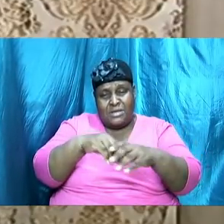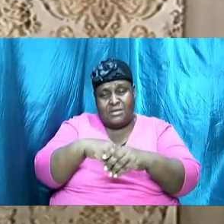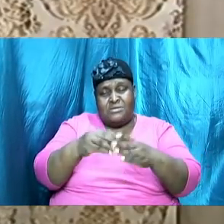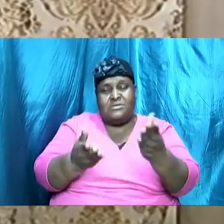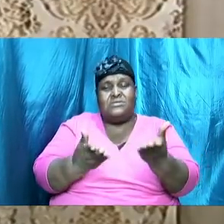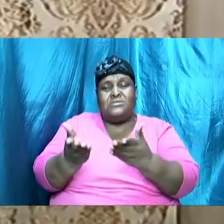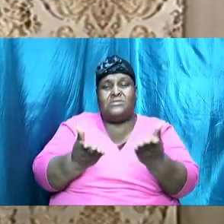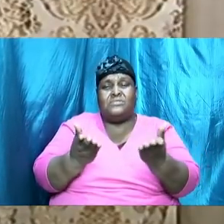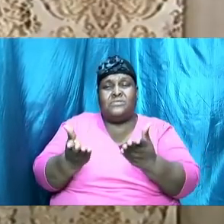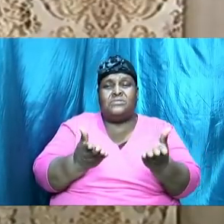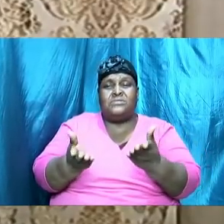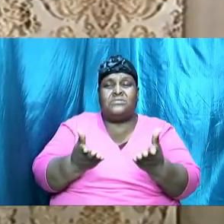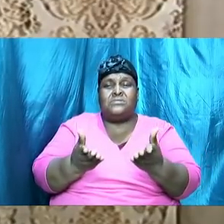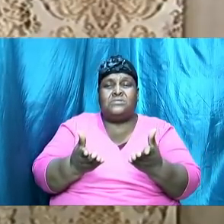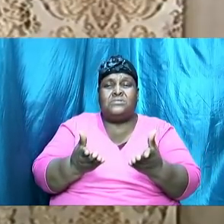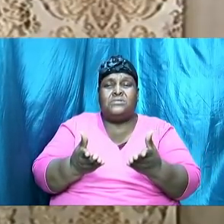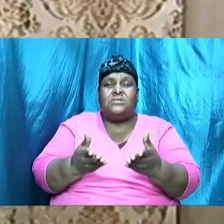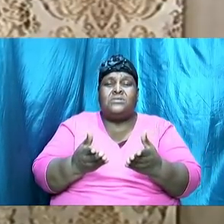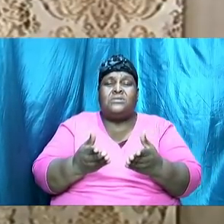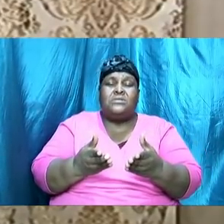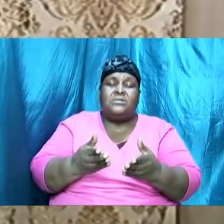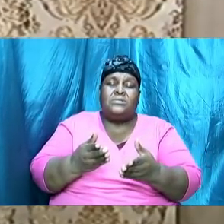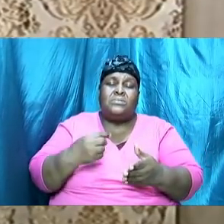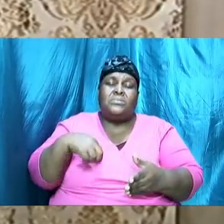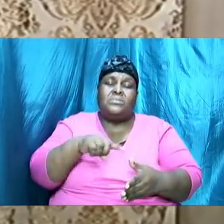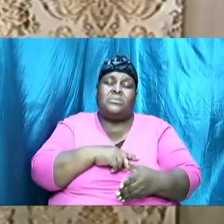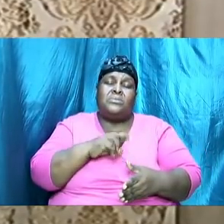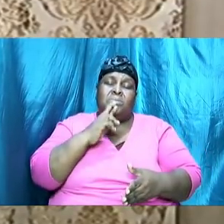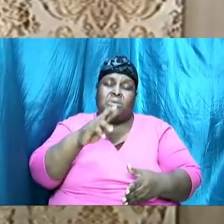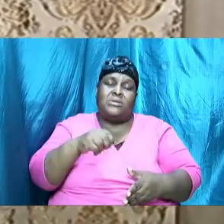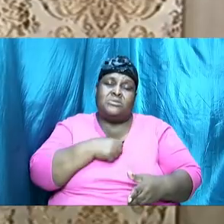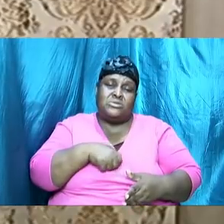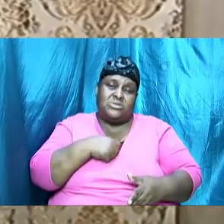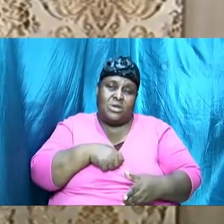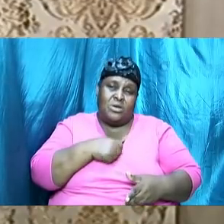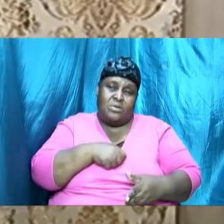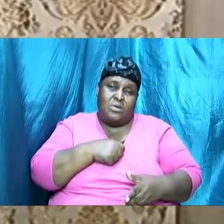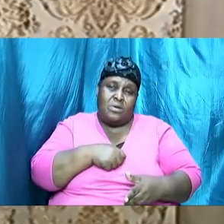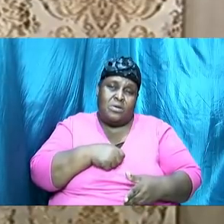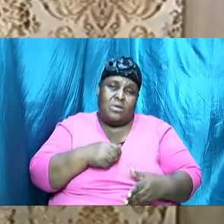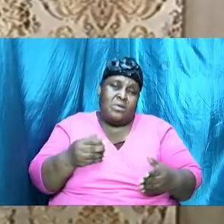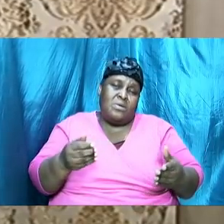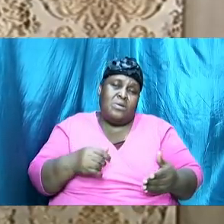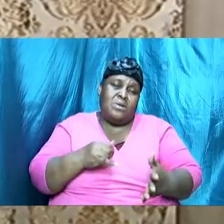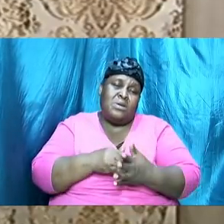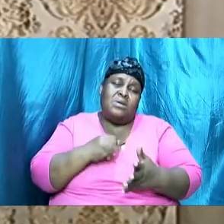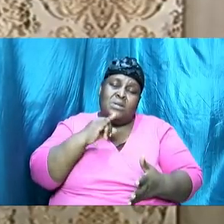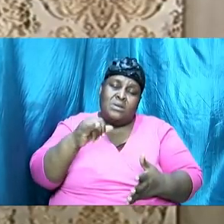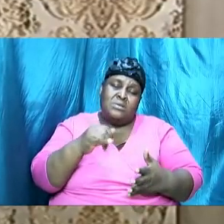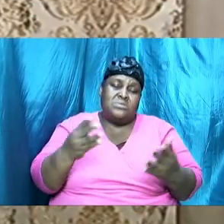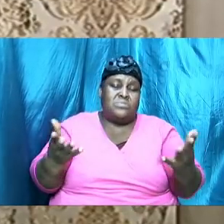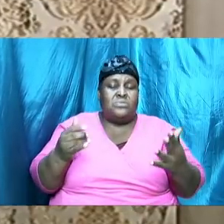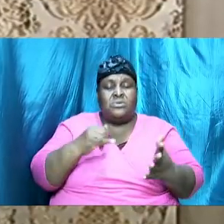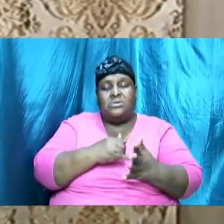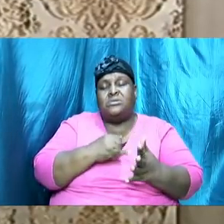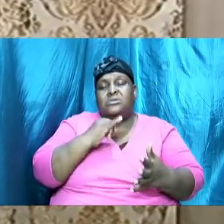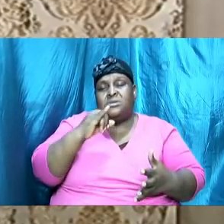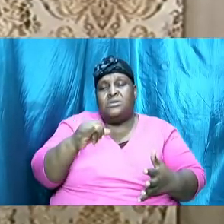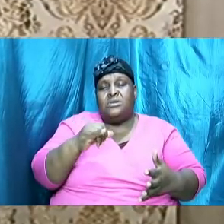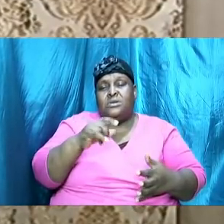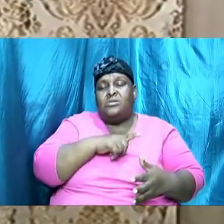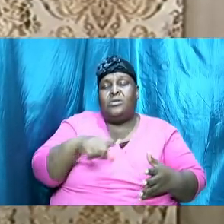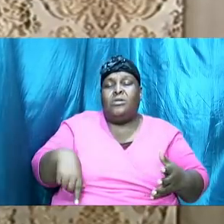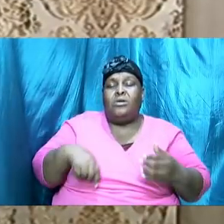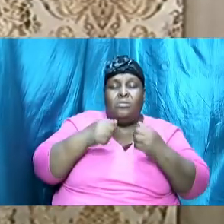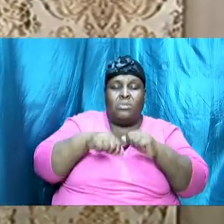and we really regret that, but it is what it is, and so the Lord bless you, and thank you